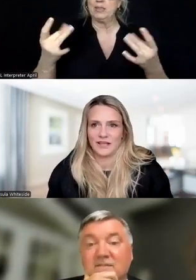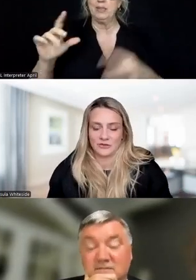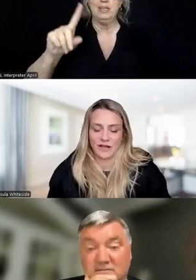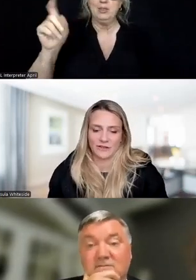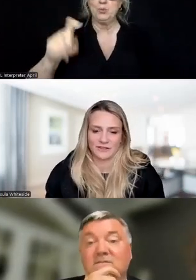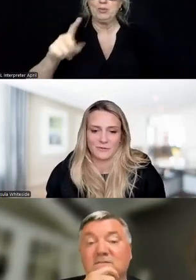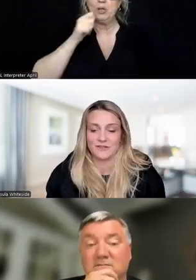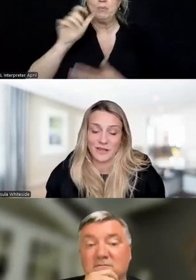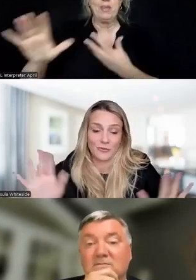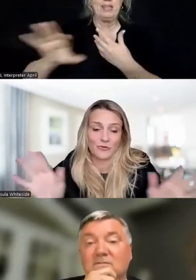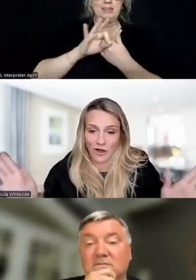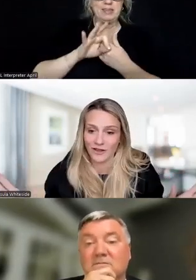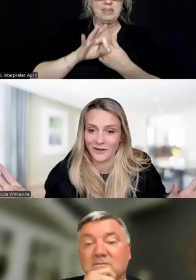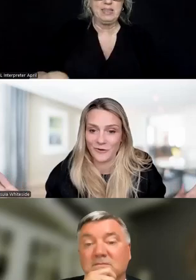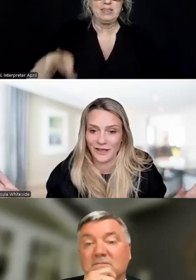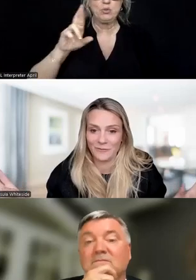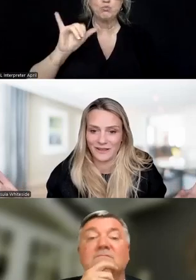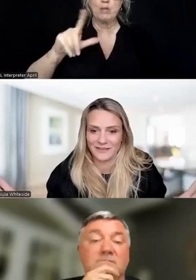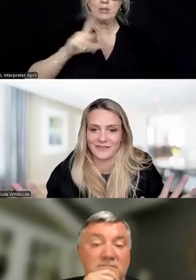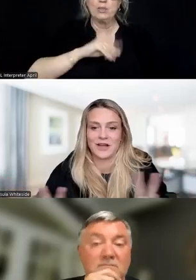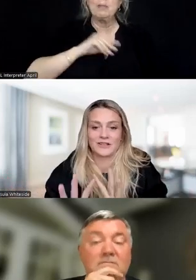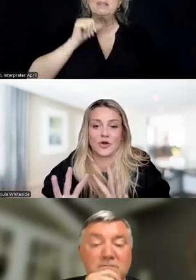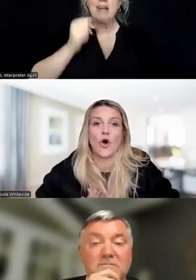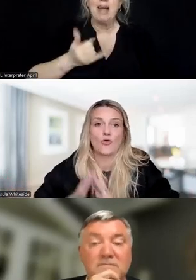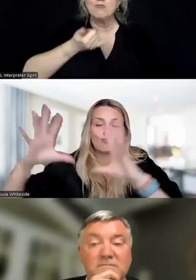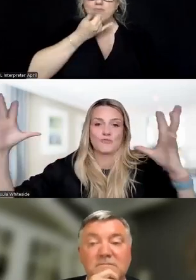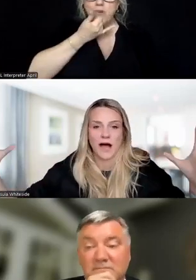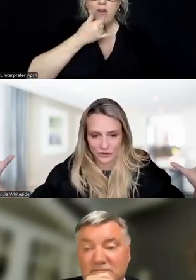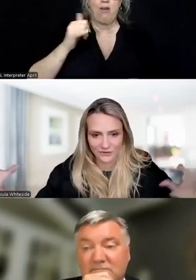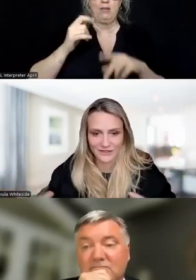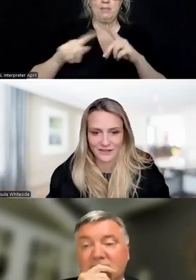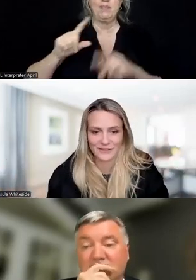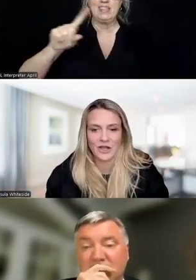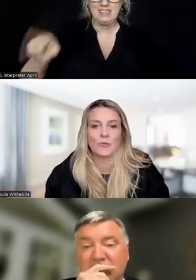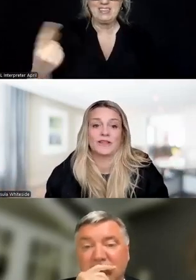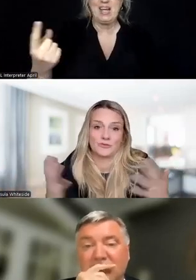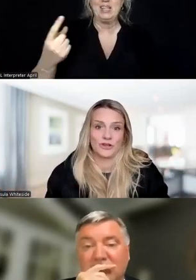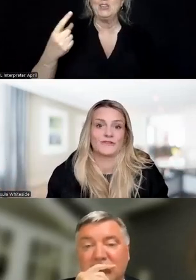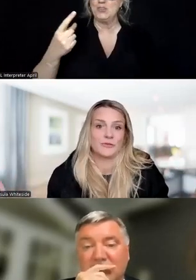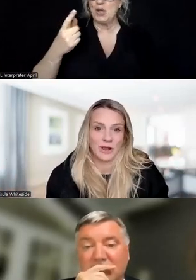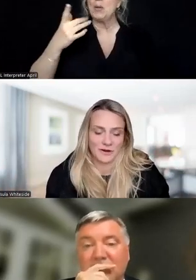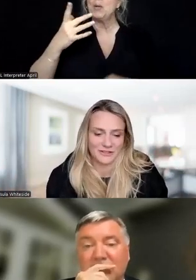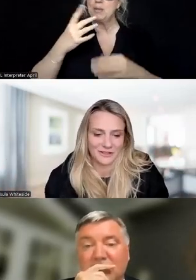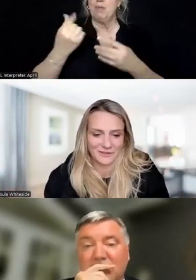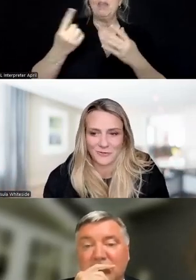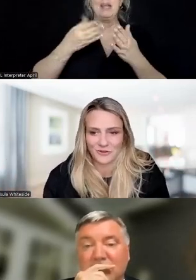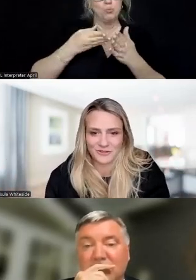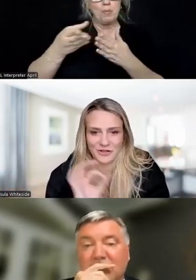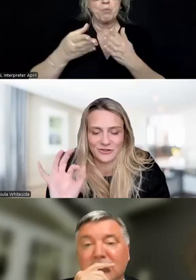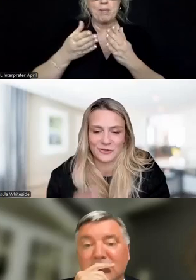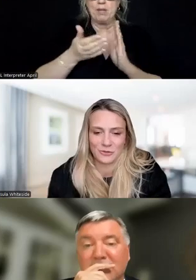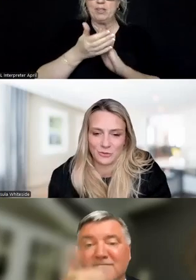selected radical acceptance. They weren't wrong in a way because it's not its own module of skills, but is one of the primary skills.